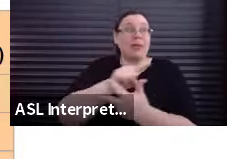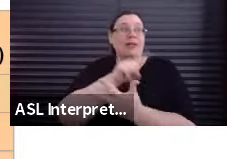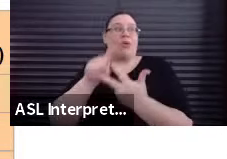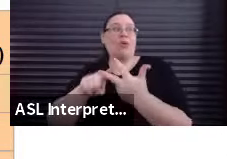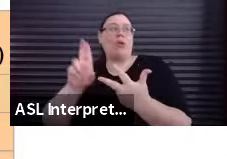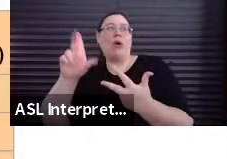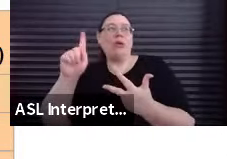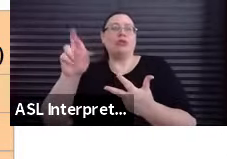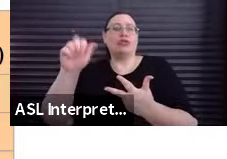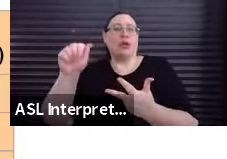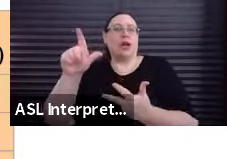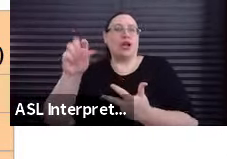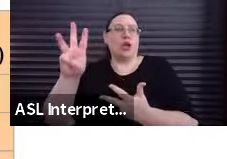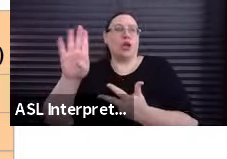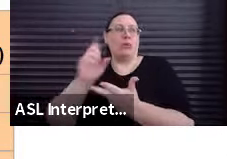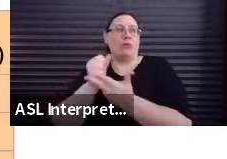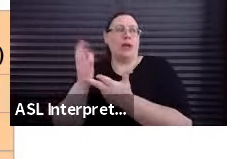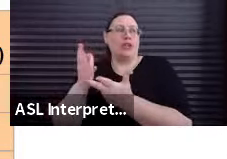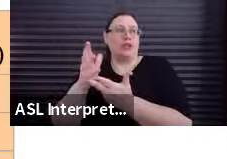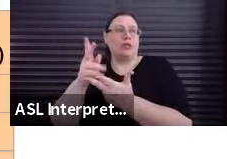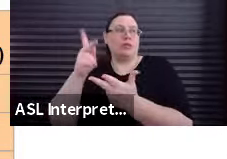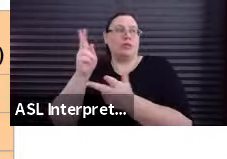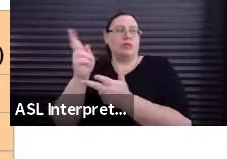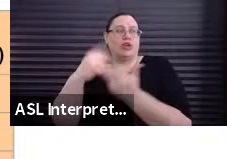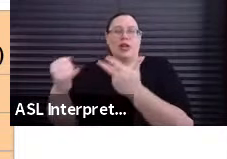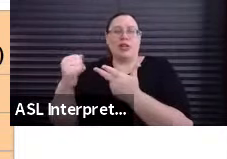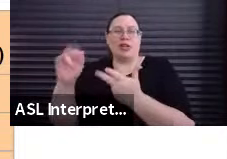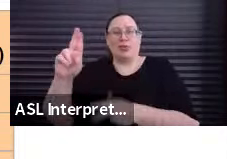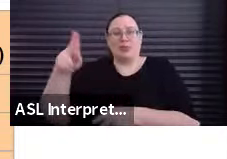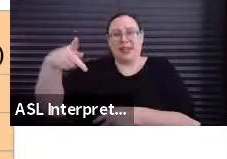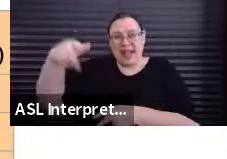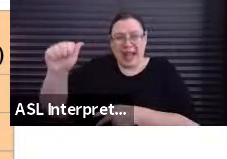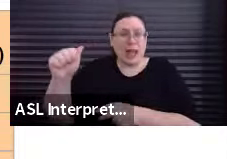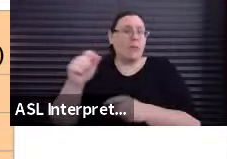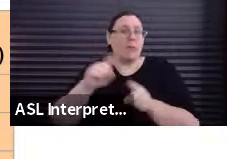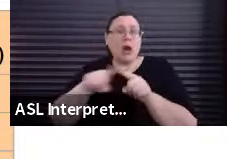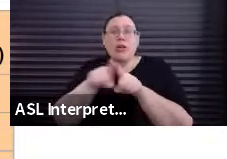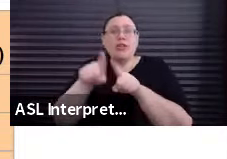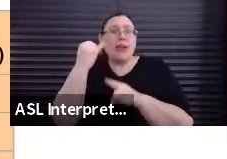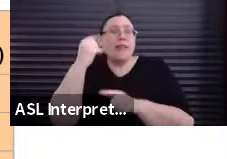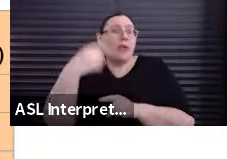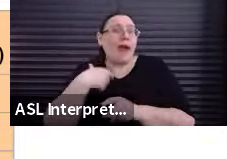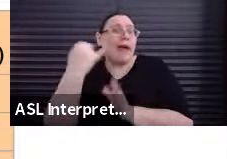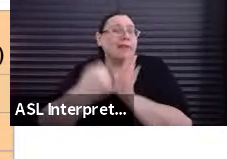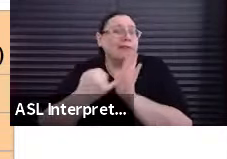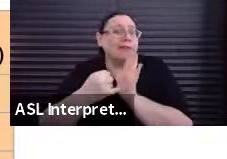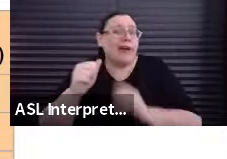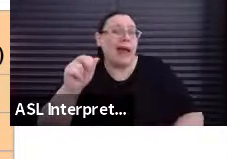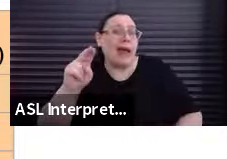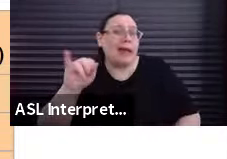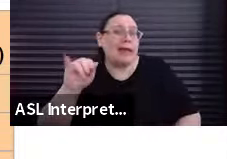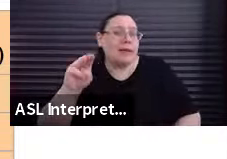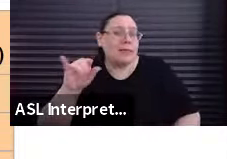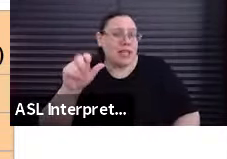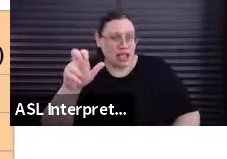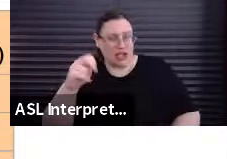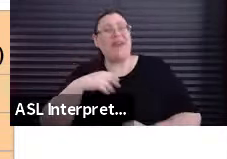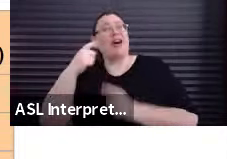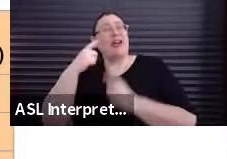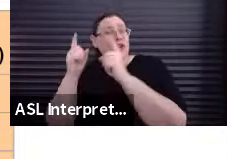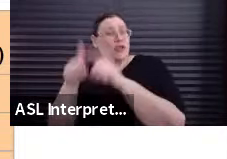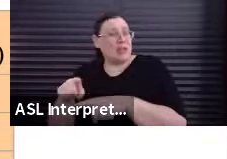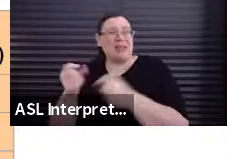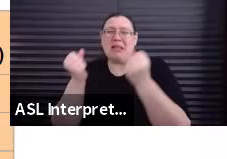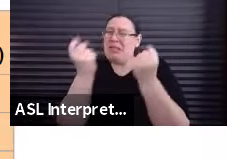that could apply. For example, if you have animation in your project, we have separate animation agreements. We know there's a lot of information here. So please don't